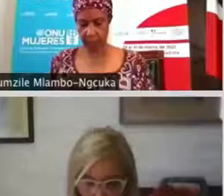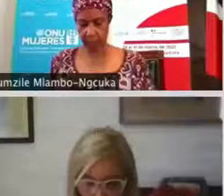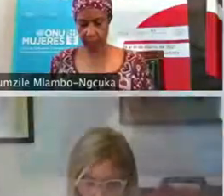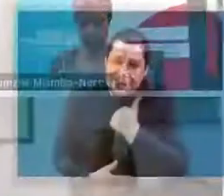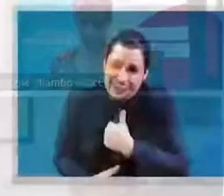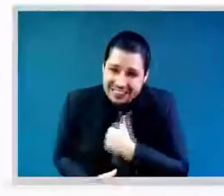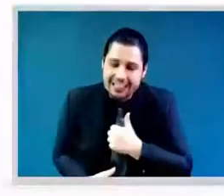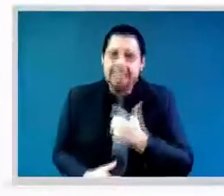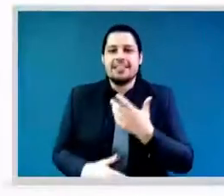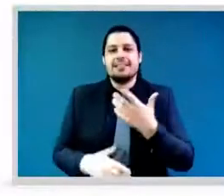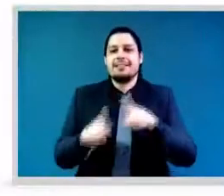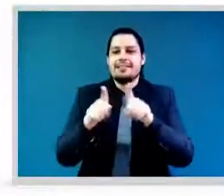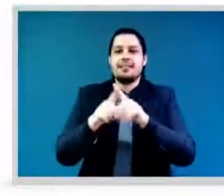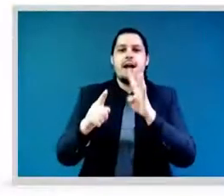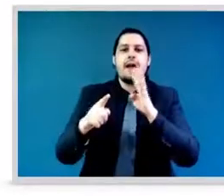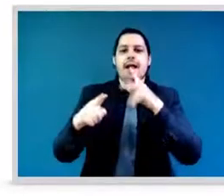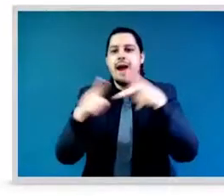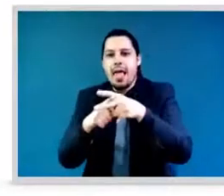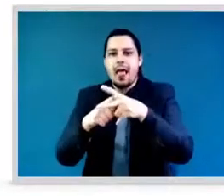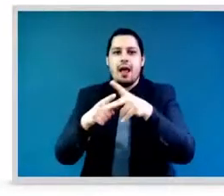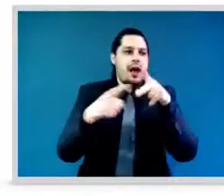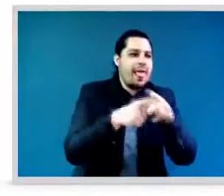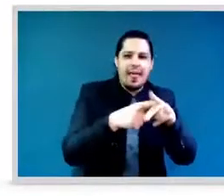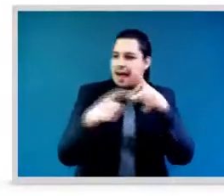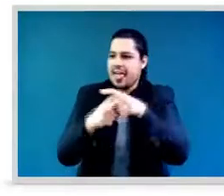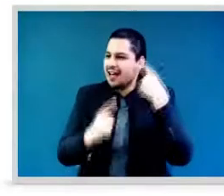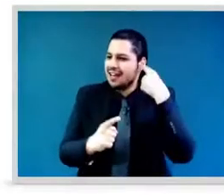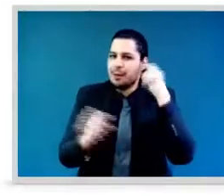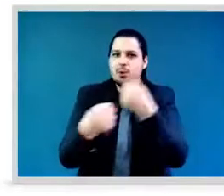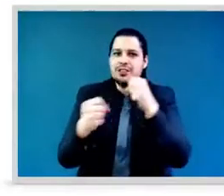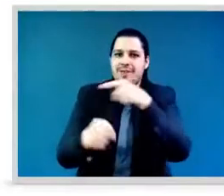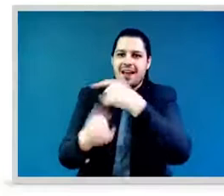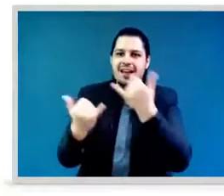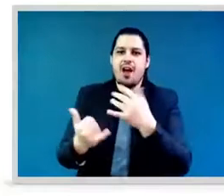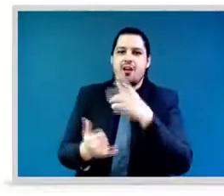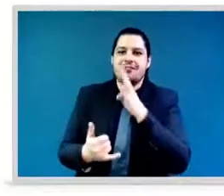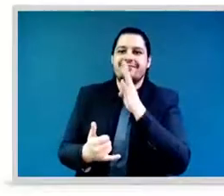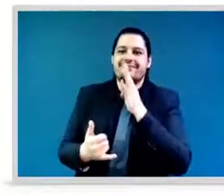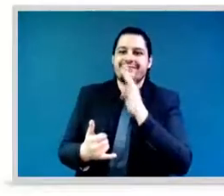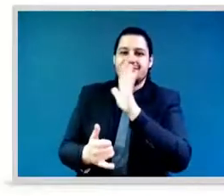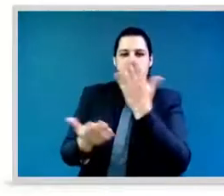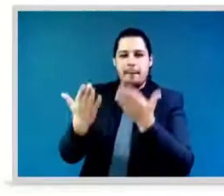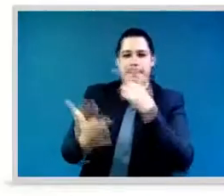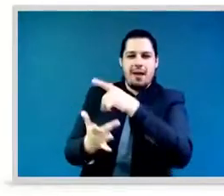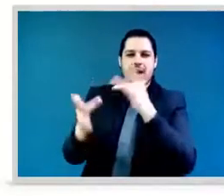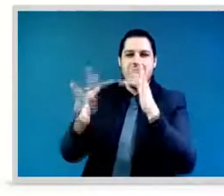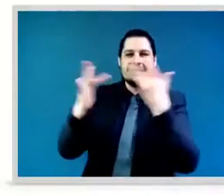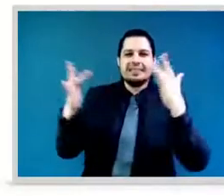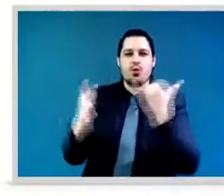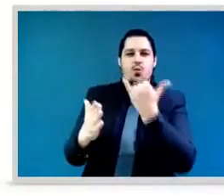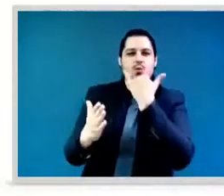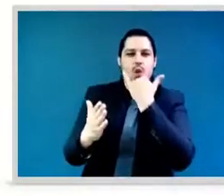connection. Let me see if we can come back in a few minutes. I apologize for this.